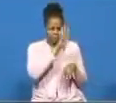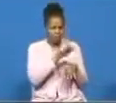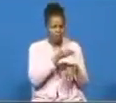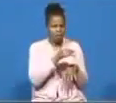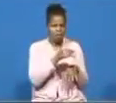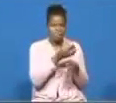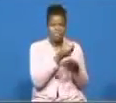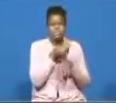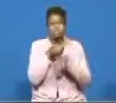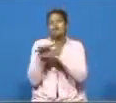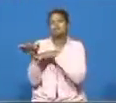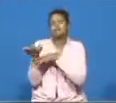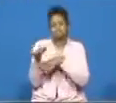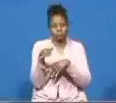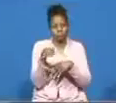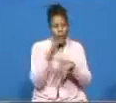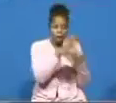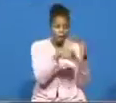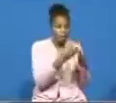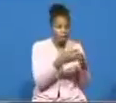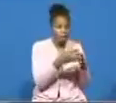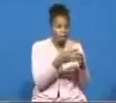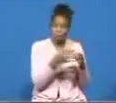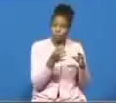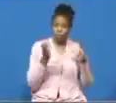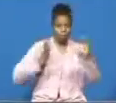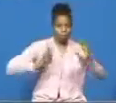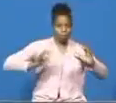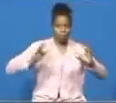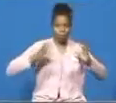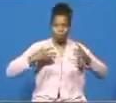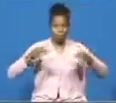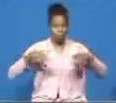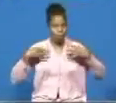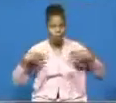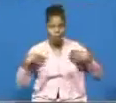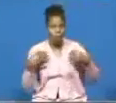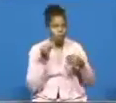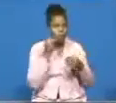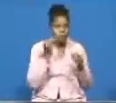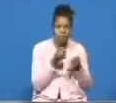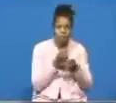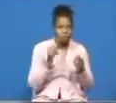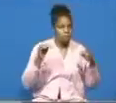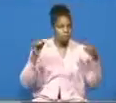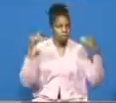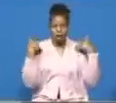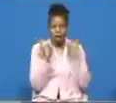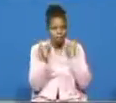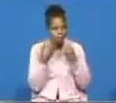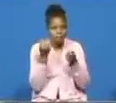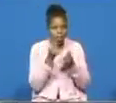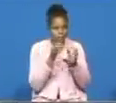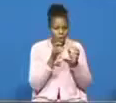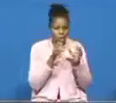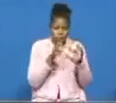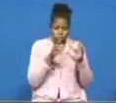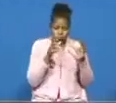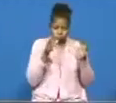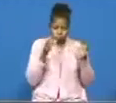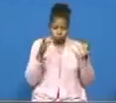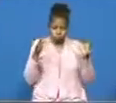packed up all of their belongings a massive throng because they had a significantly multiplied